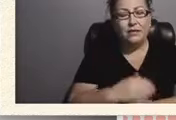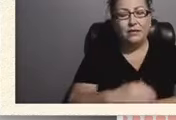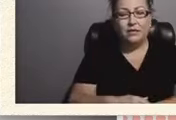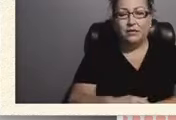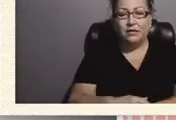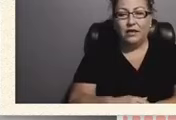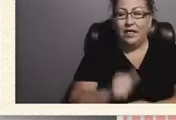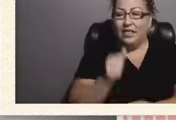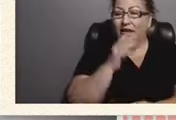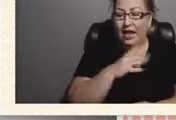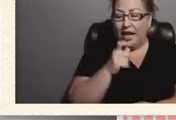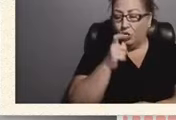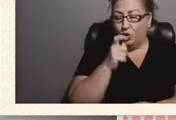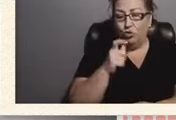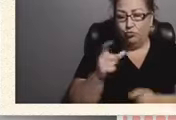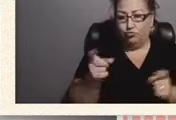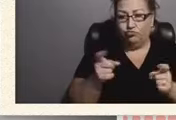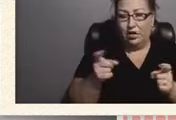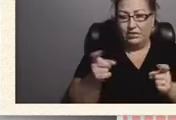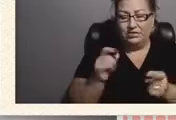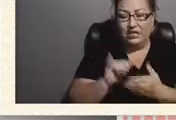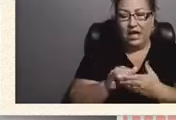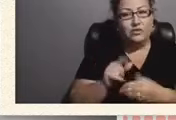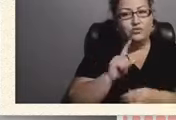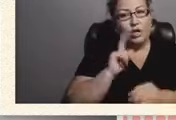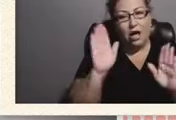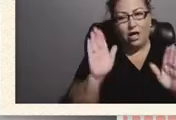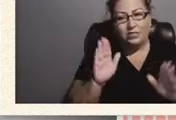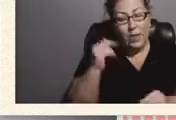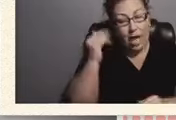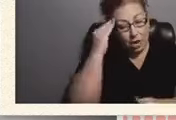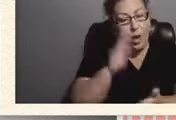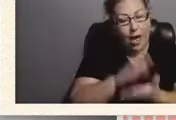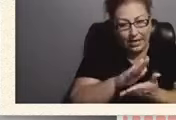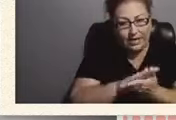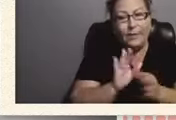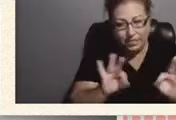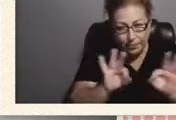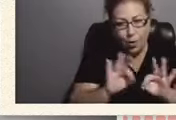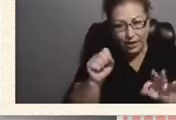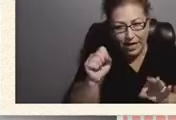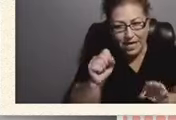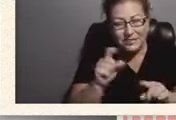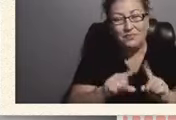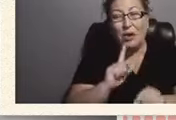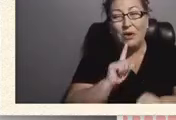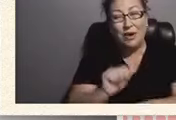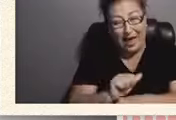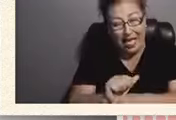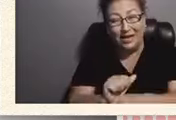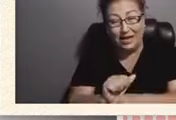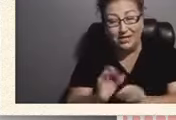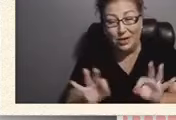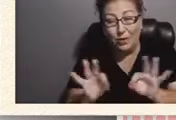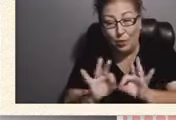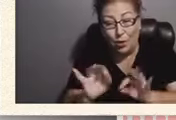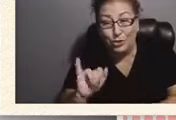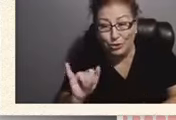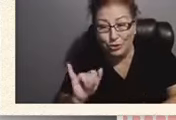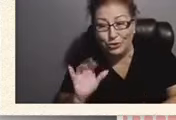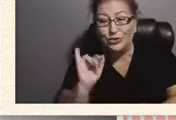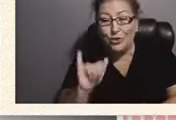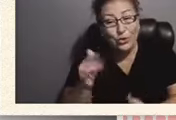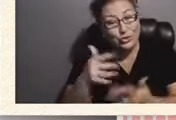I mean, it's awesome. Um, I know academic is important, but reality is important too. So those social skills, you